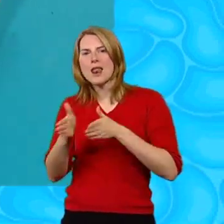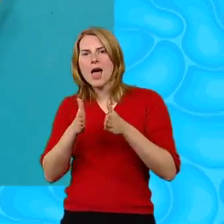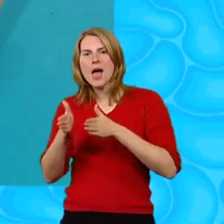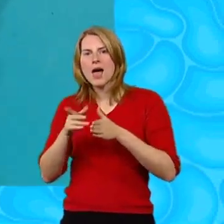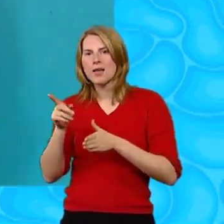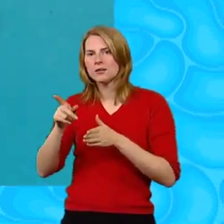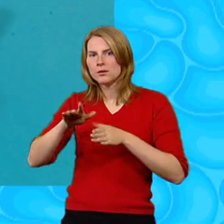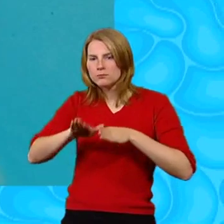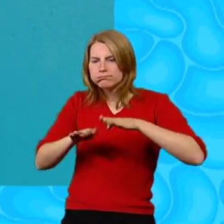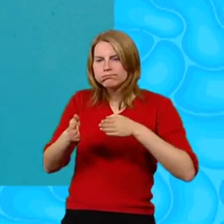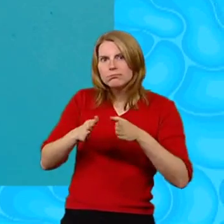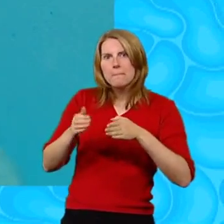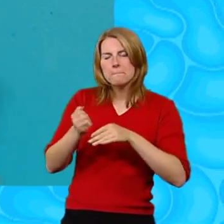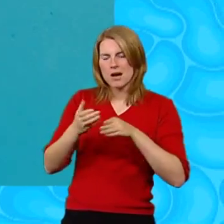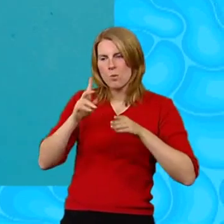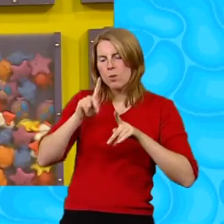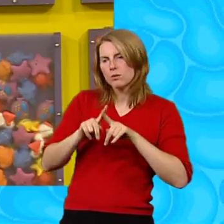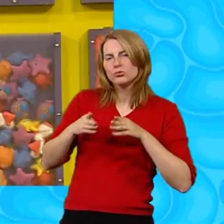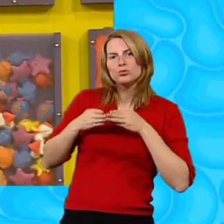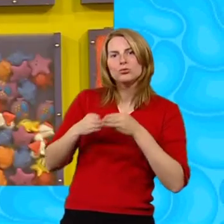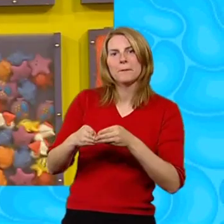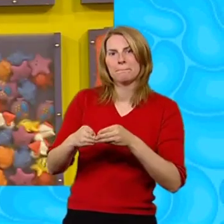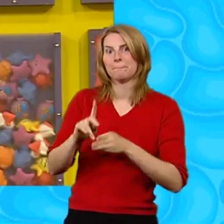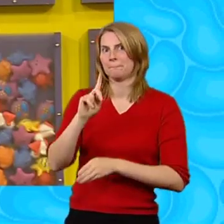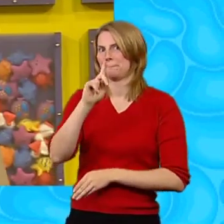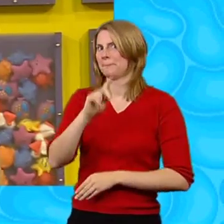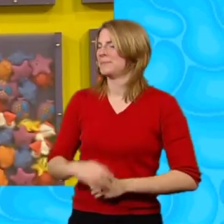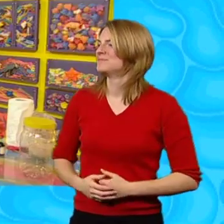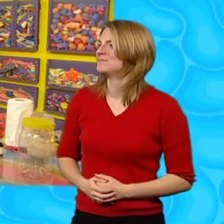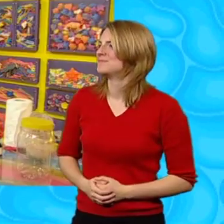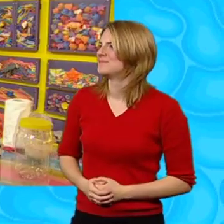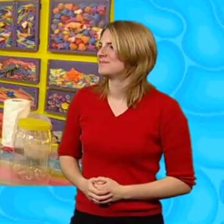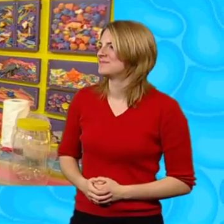Into the shape Of a ship Let's get ship shape